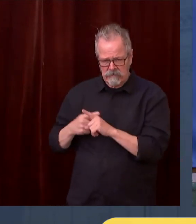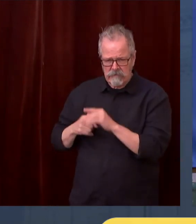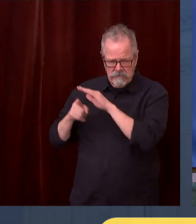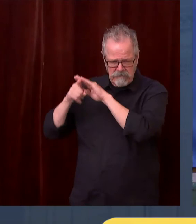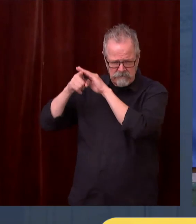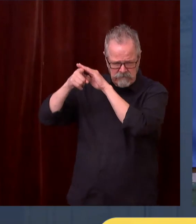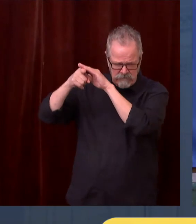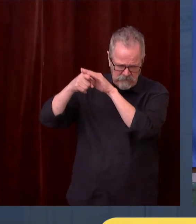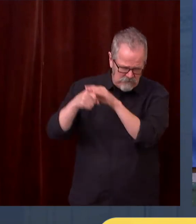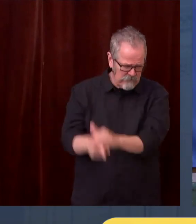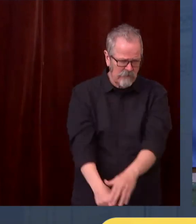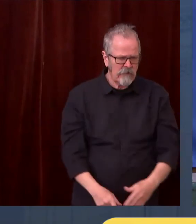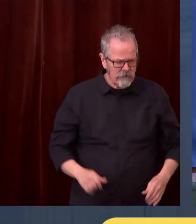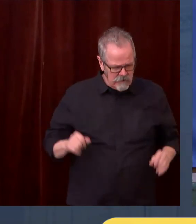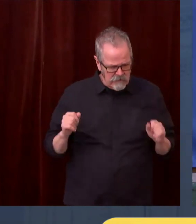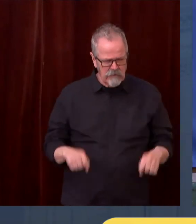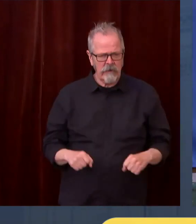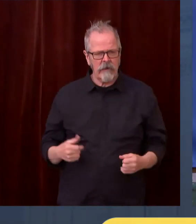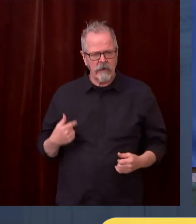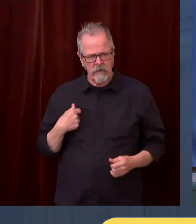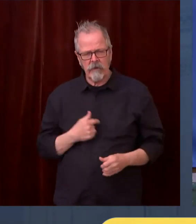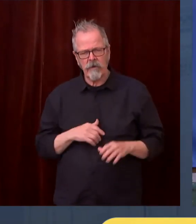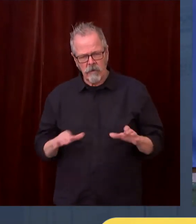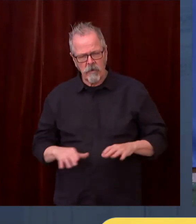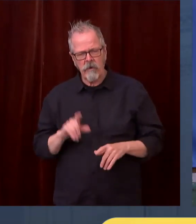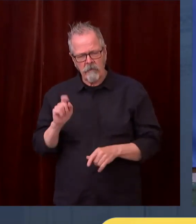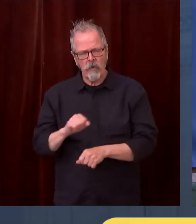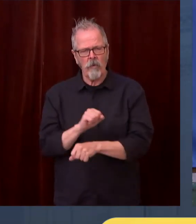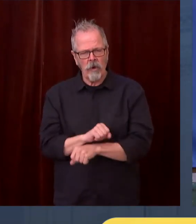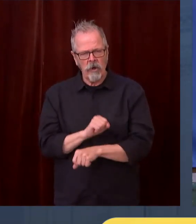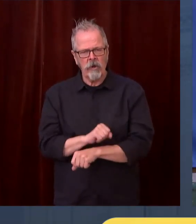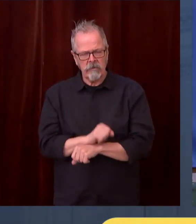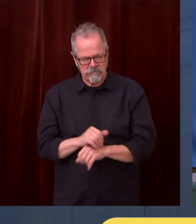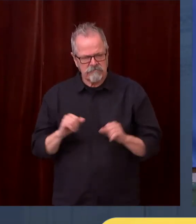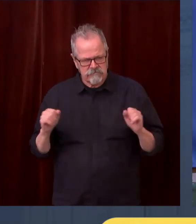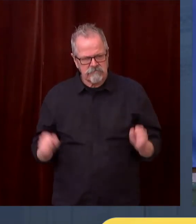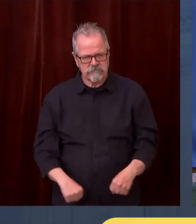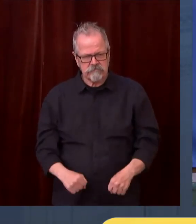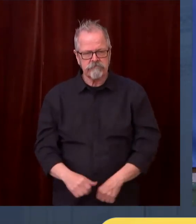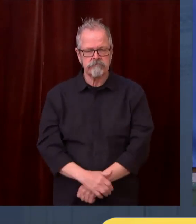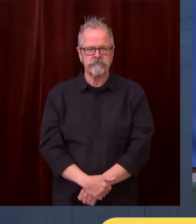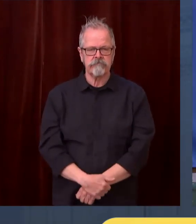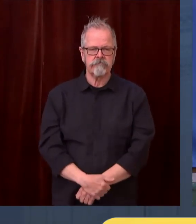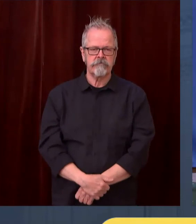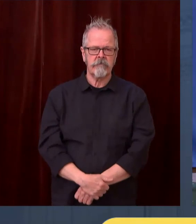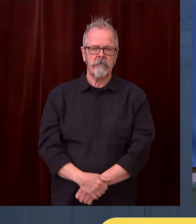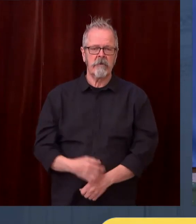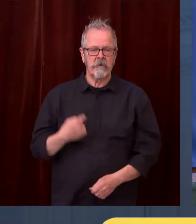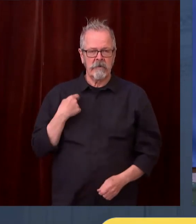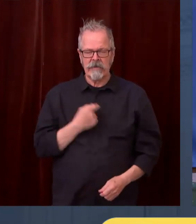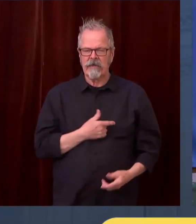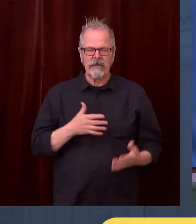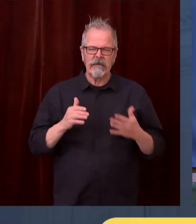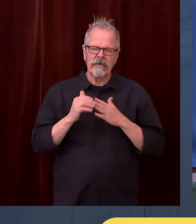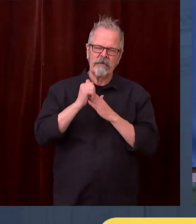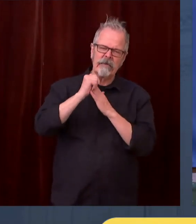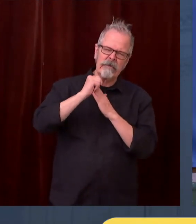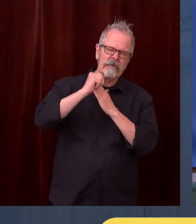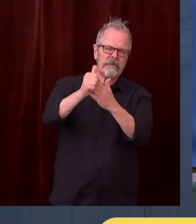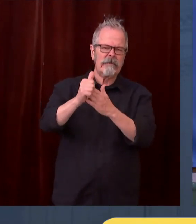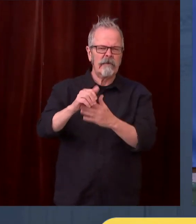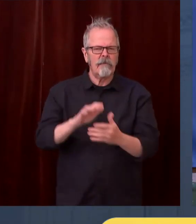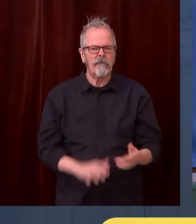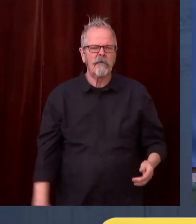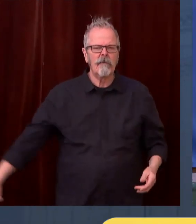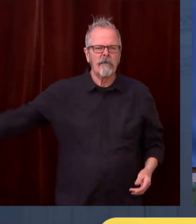Washington. We are leading the nation. We've been listed as the best state in the United States two years in a row, and I'd like to